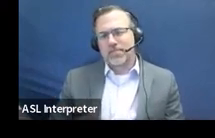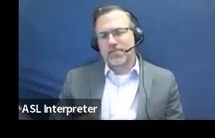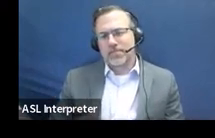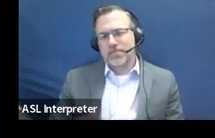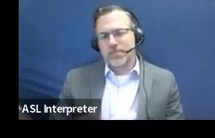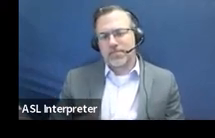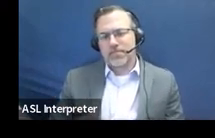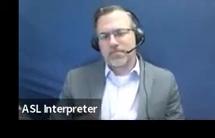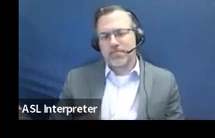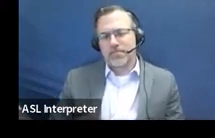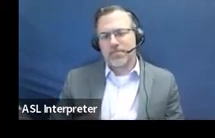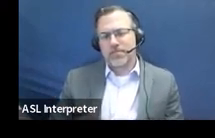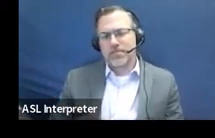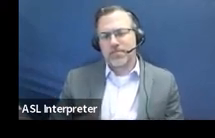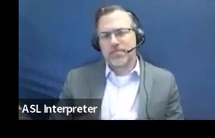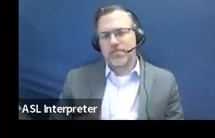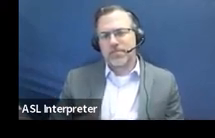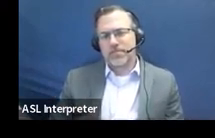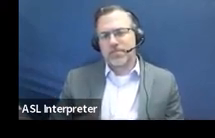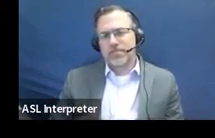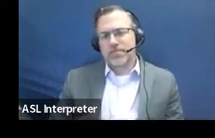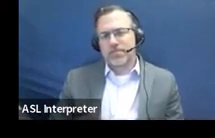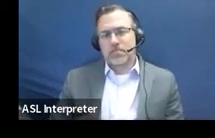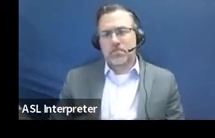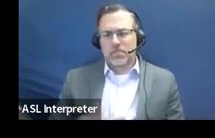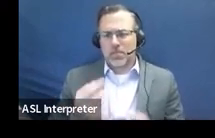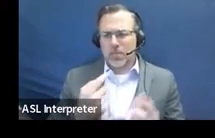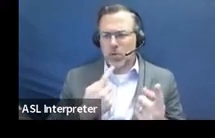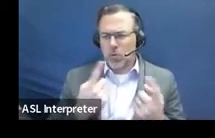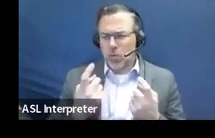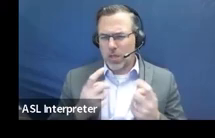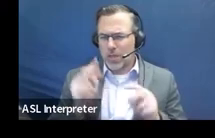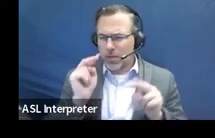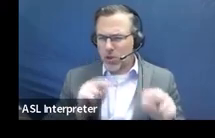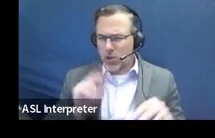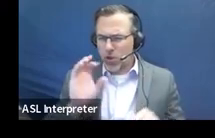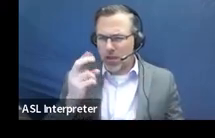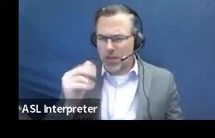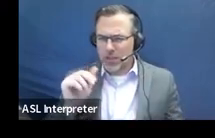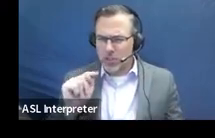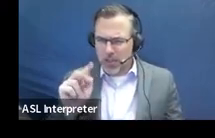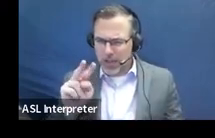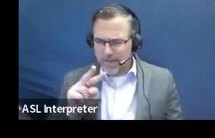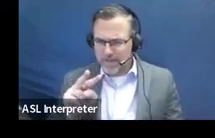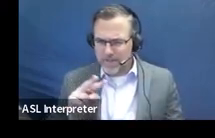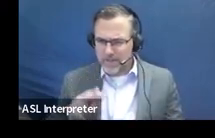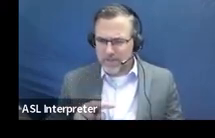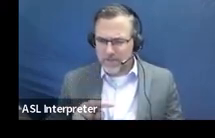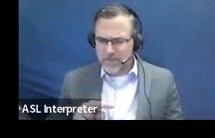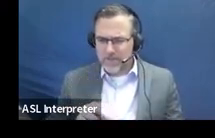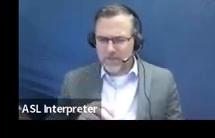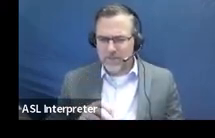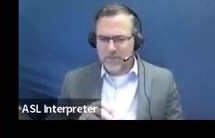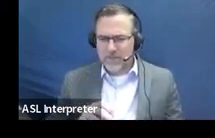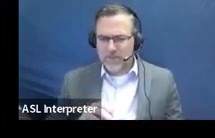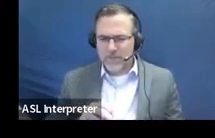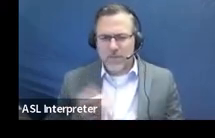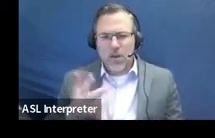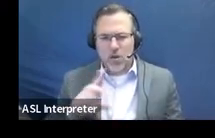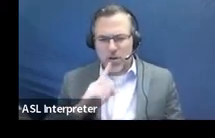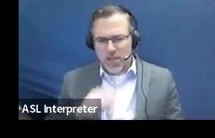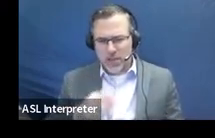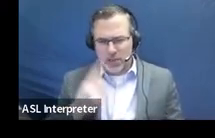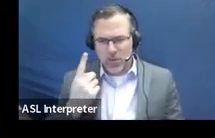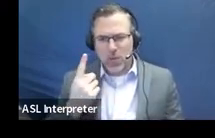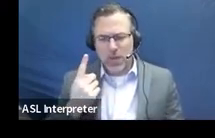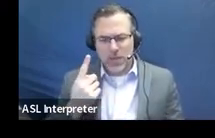Okay. Any questions? So I'm going to go back to chat and it looks like we have a couple. Oh, I answered one. That's